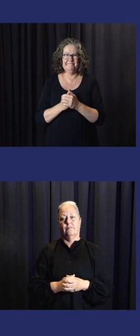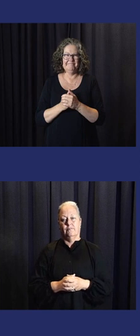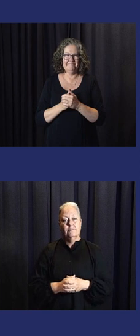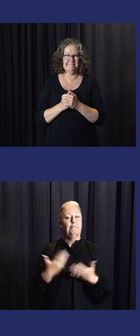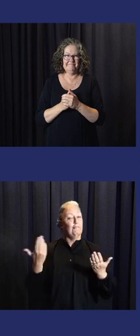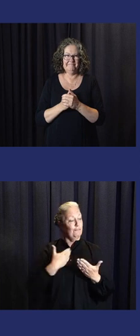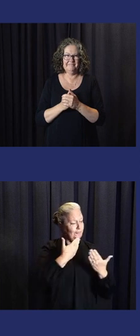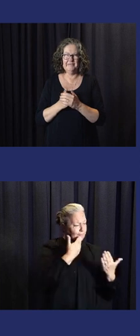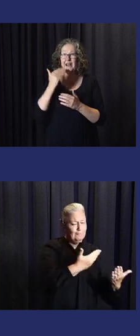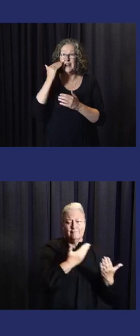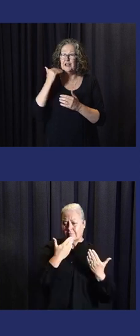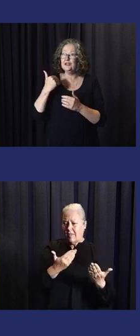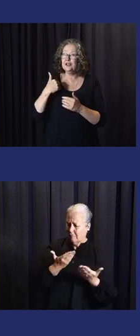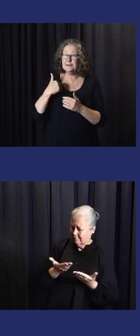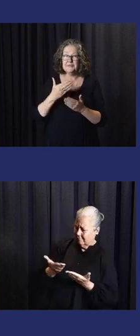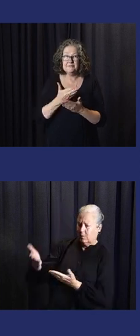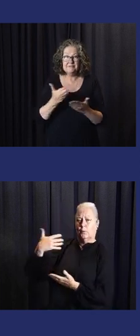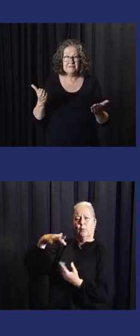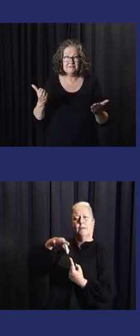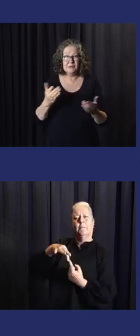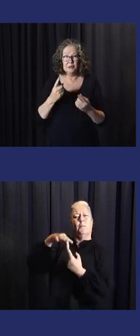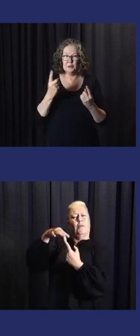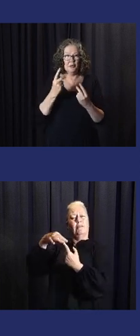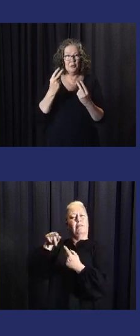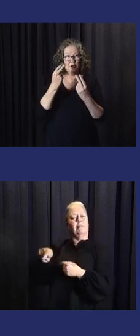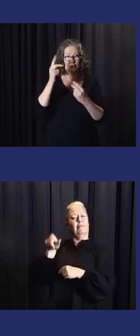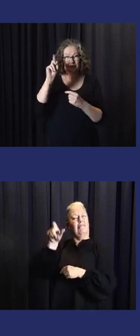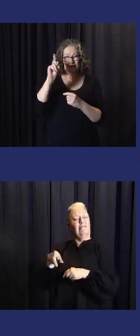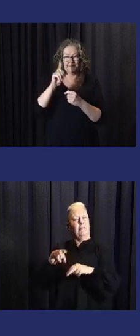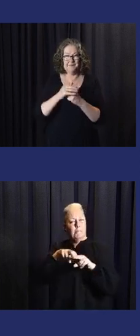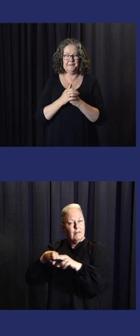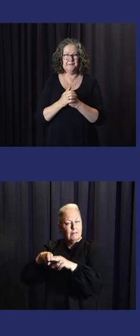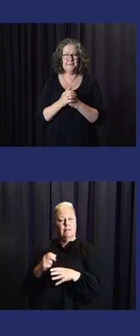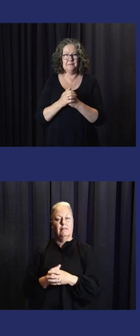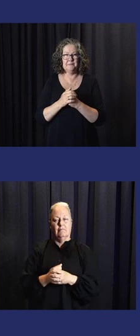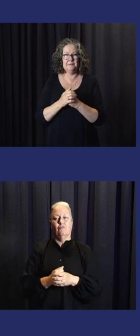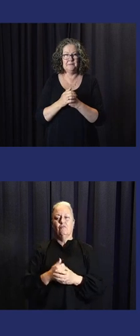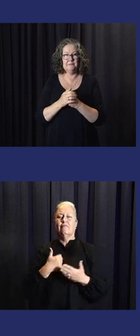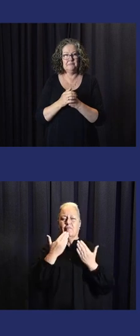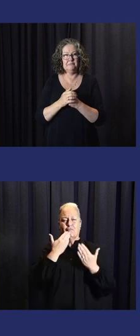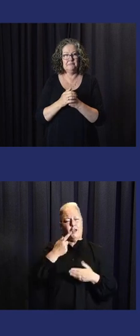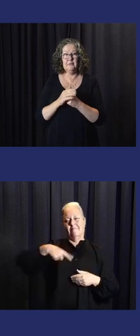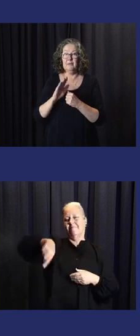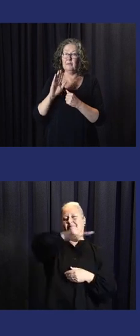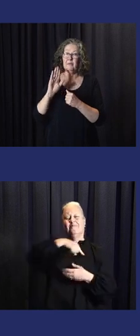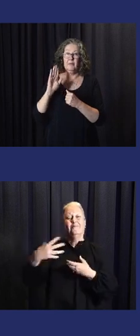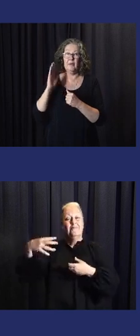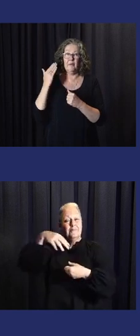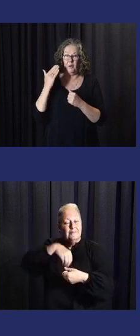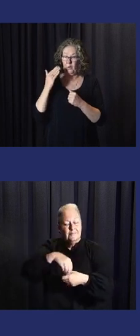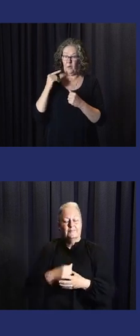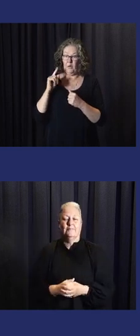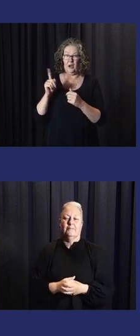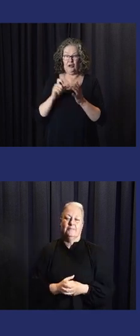Excellent. Thank you, Craig. moderator, fellow panelists, ladies and gentlemen, and